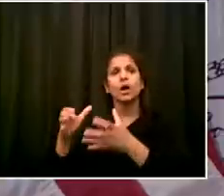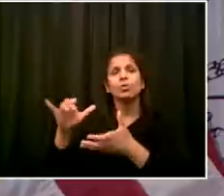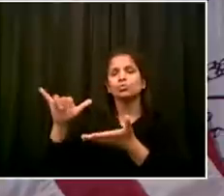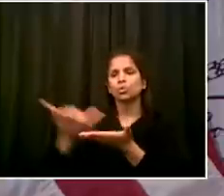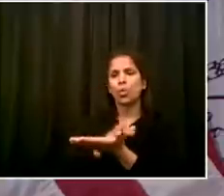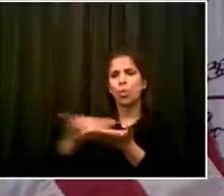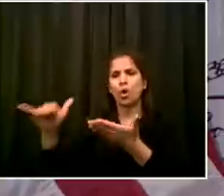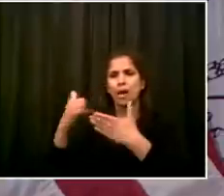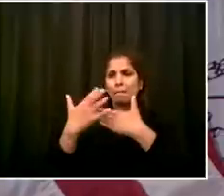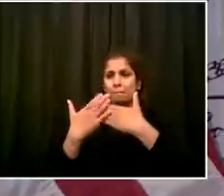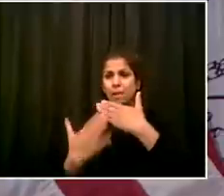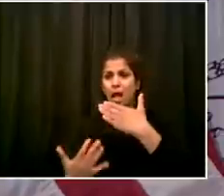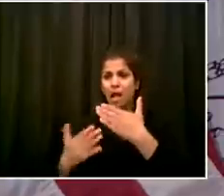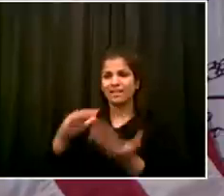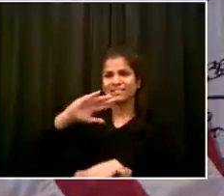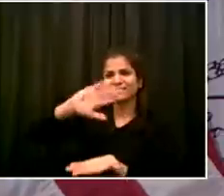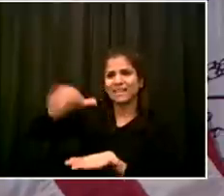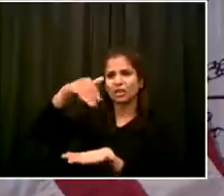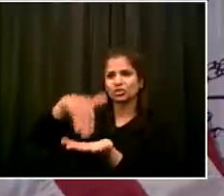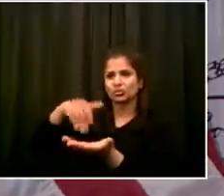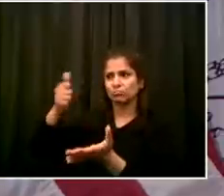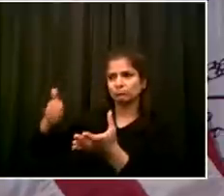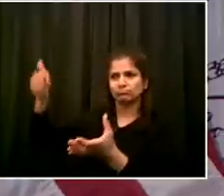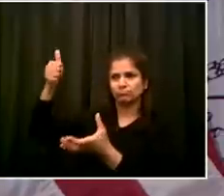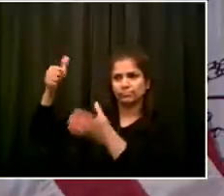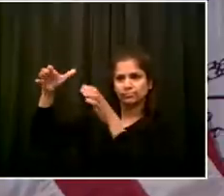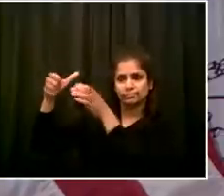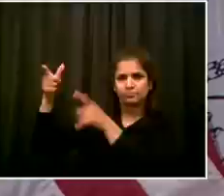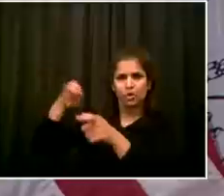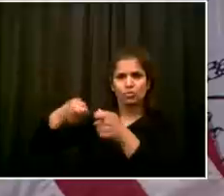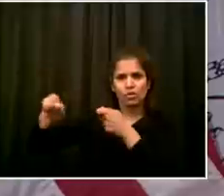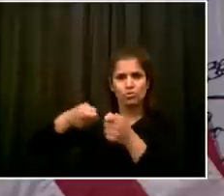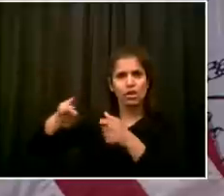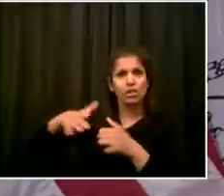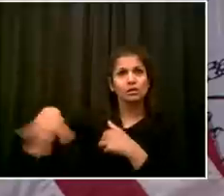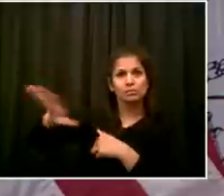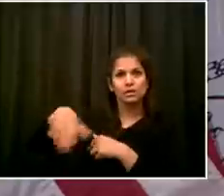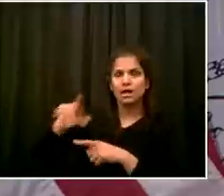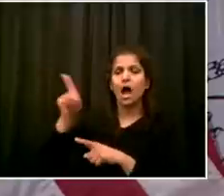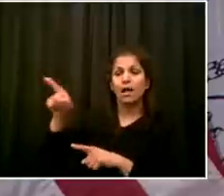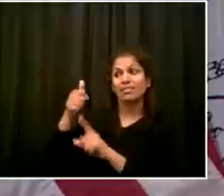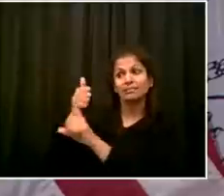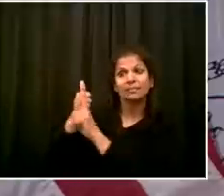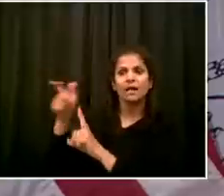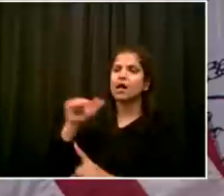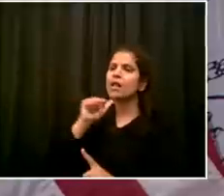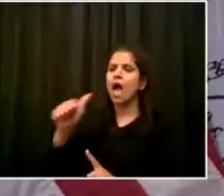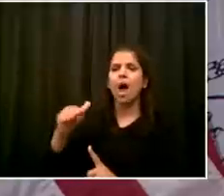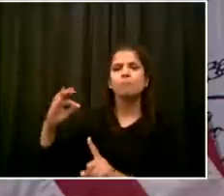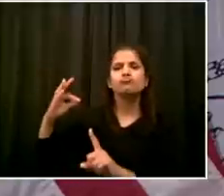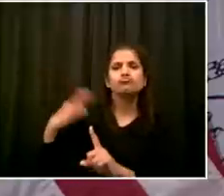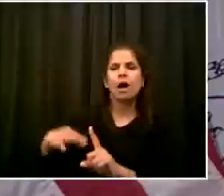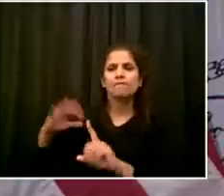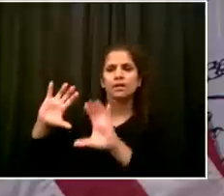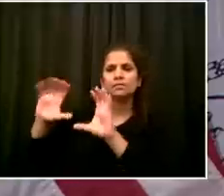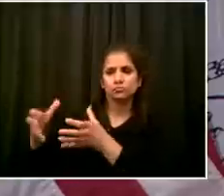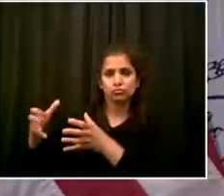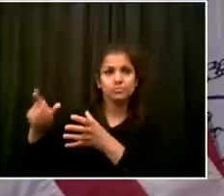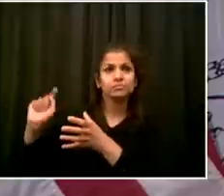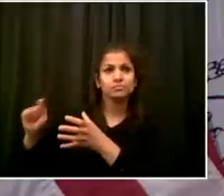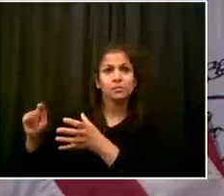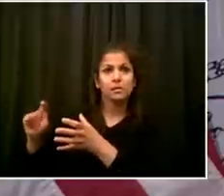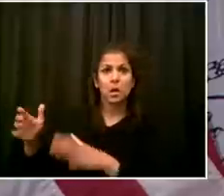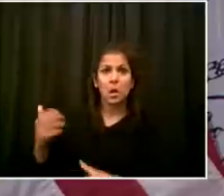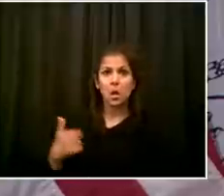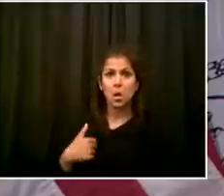historically, not run by the city of New York. There wasn't a need for it to be run by the city of New York or regulated. We don't have a regulatory function with the blood